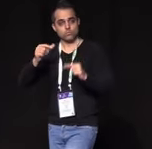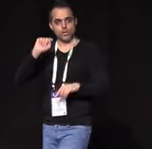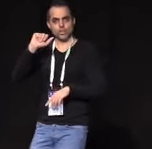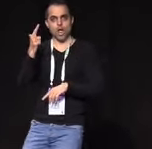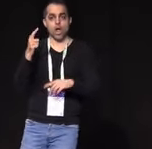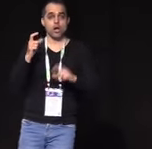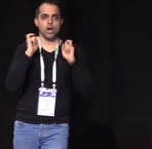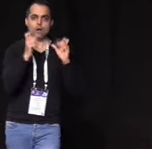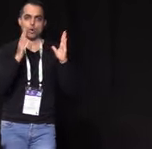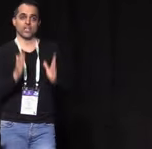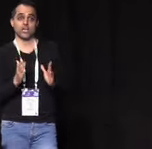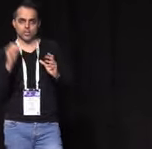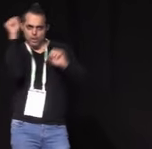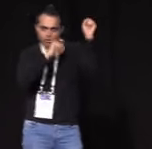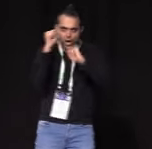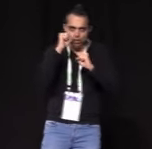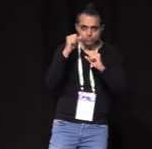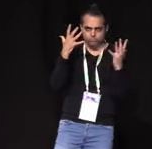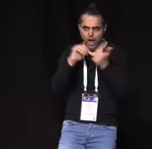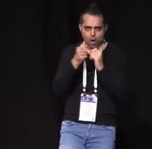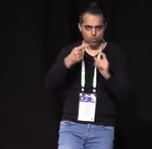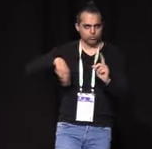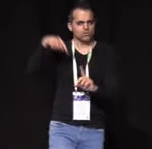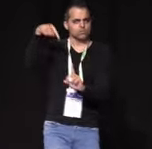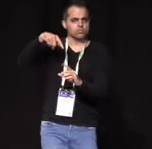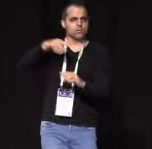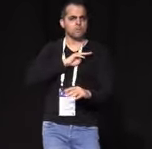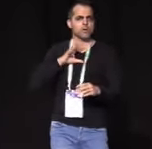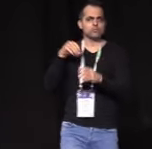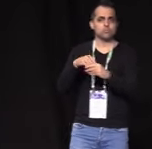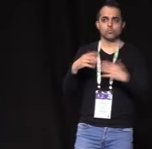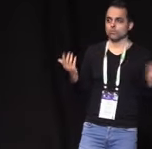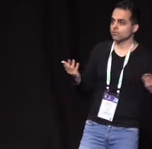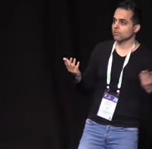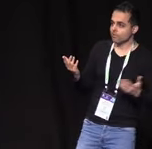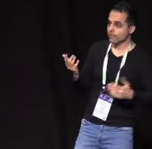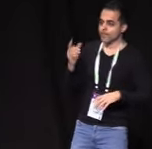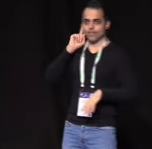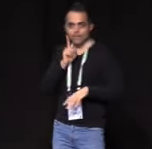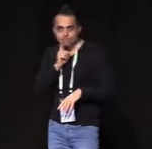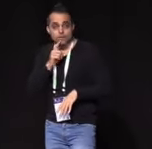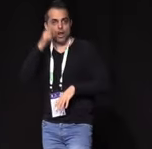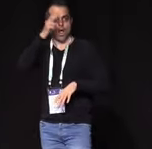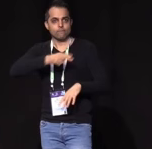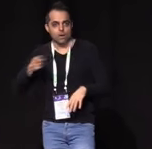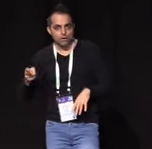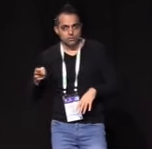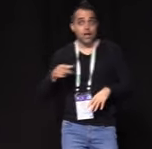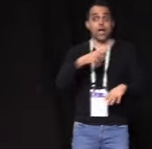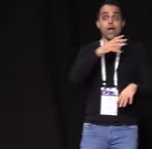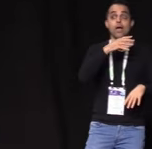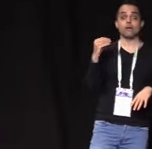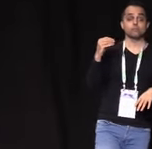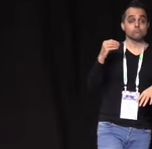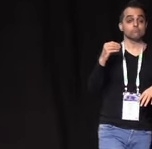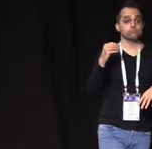It's a working group of the TAG contributor strategy. And it comprises members of the deaf and hard of hearing